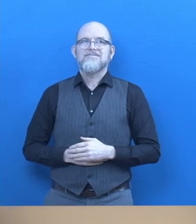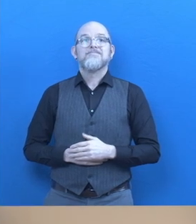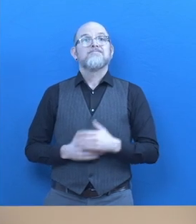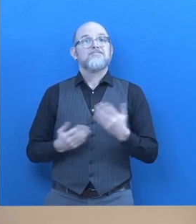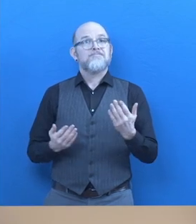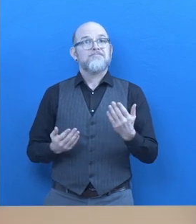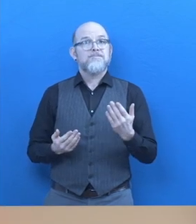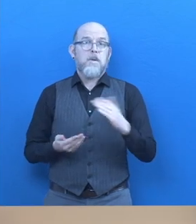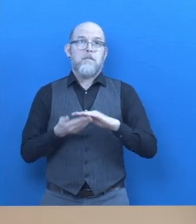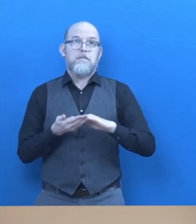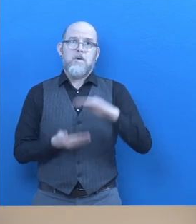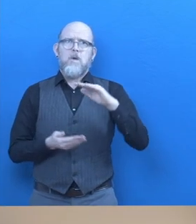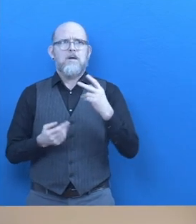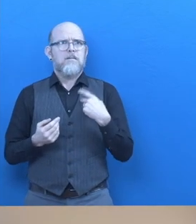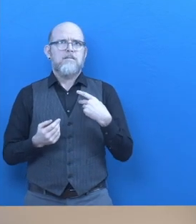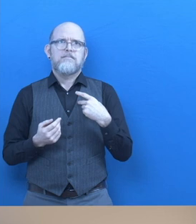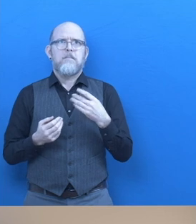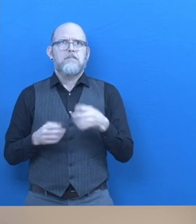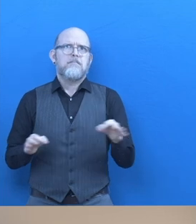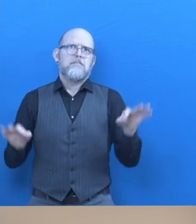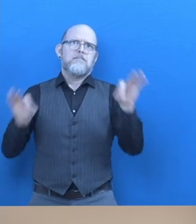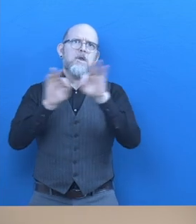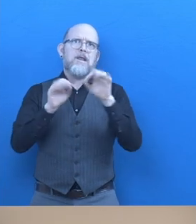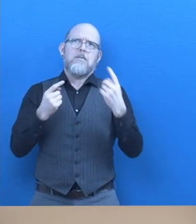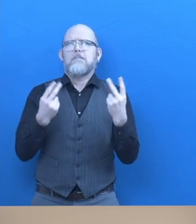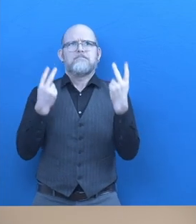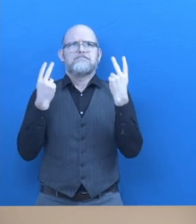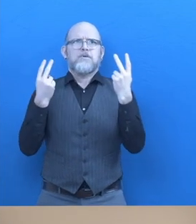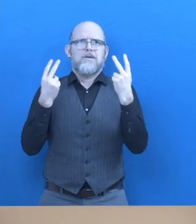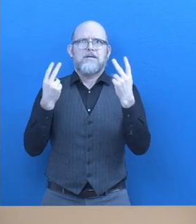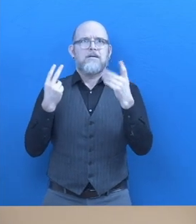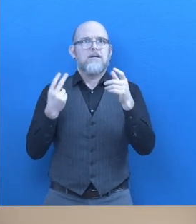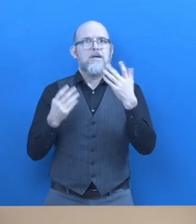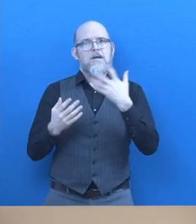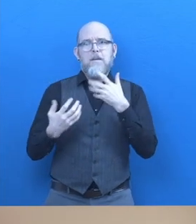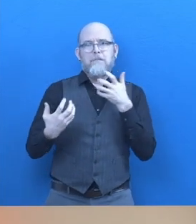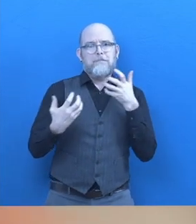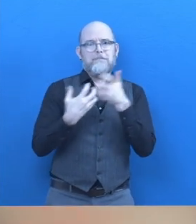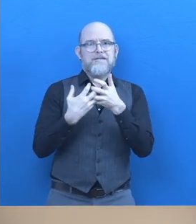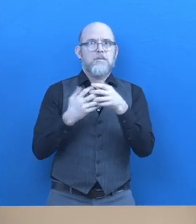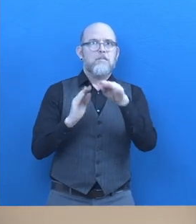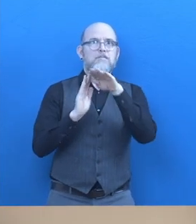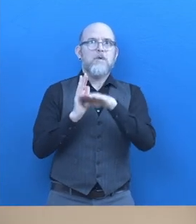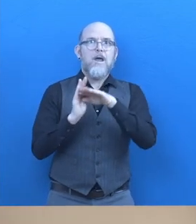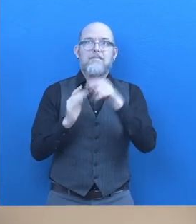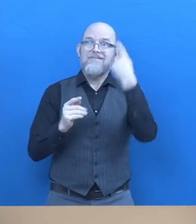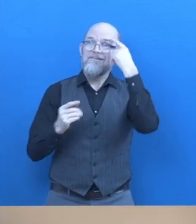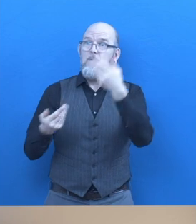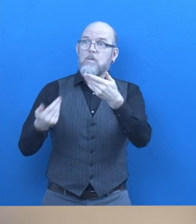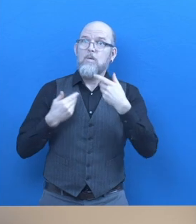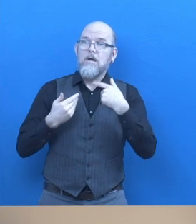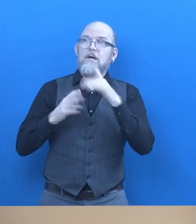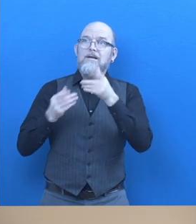However, through this training, I came across live transcription, which enabled me to get all information spoken.